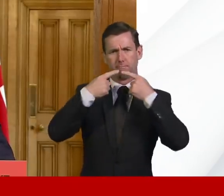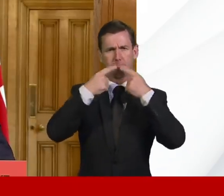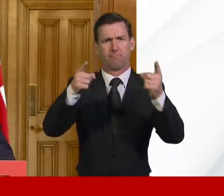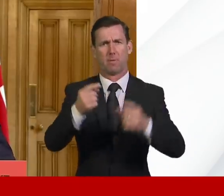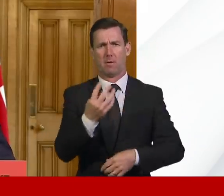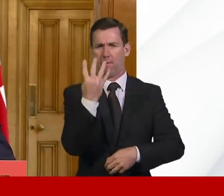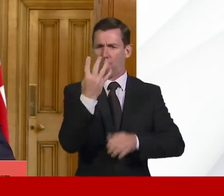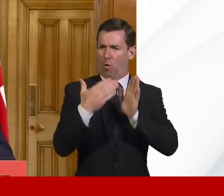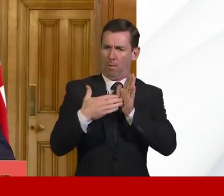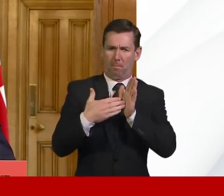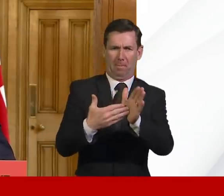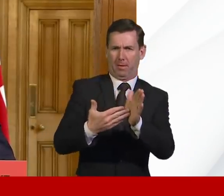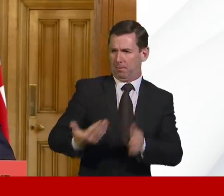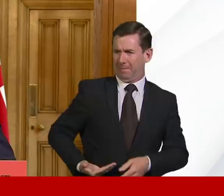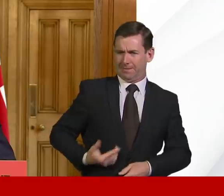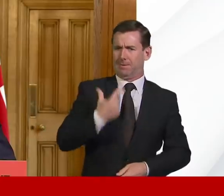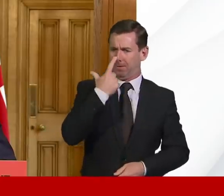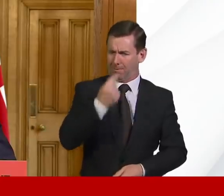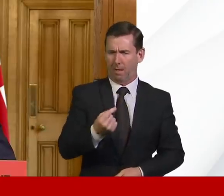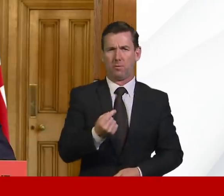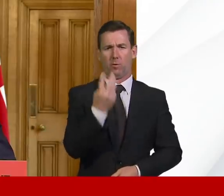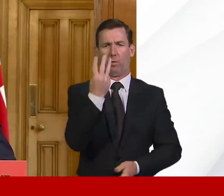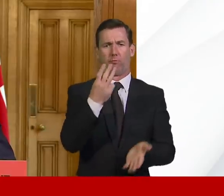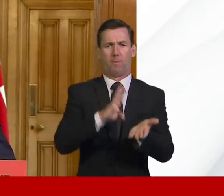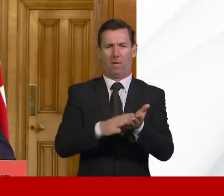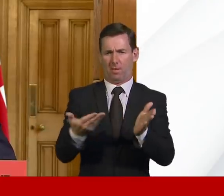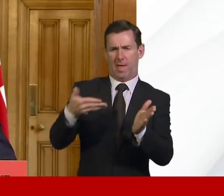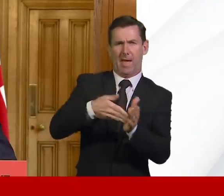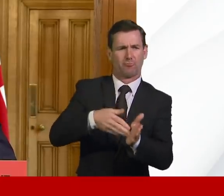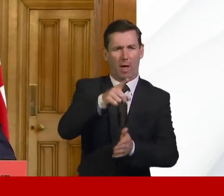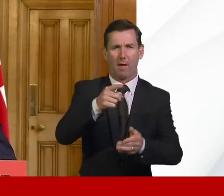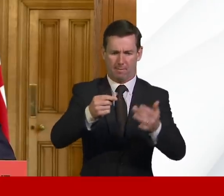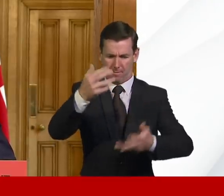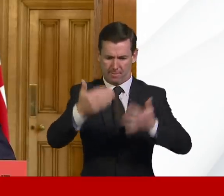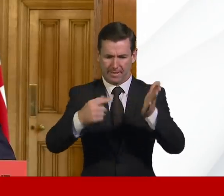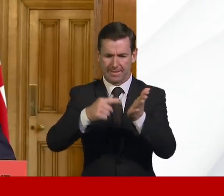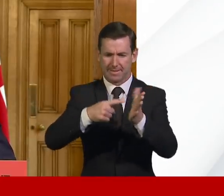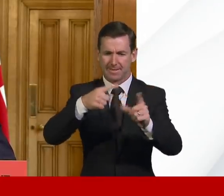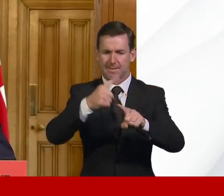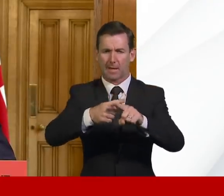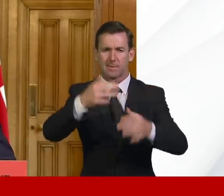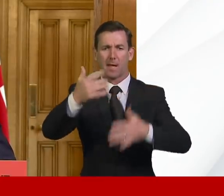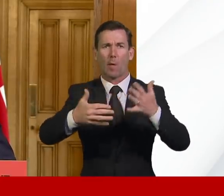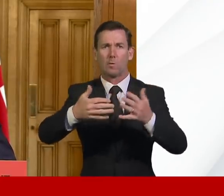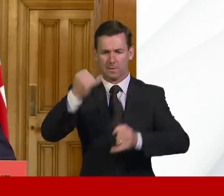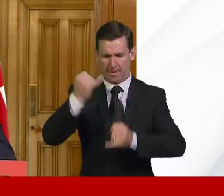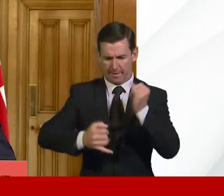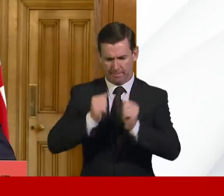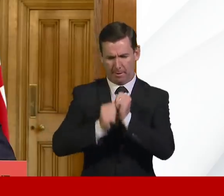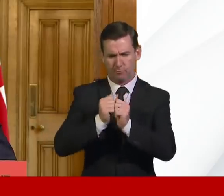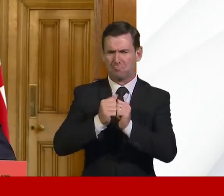will be granted a three-month extension to the filing of their accounts through a fast-track online process.